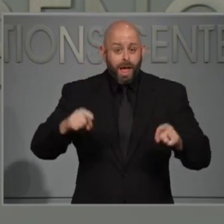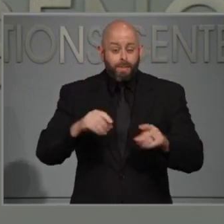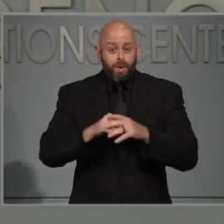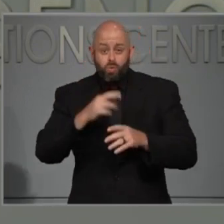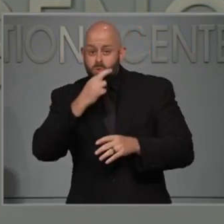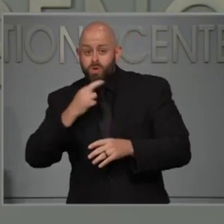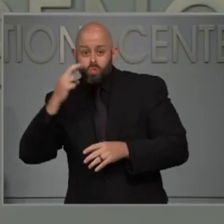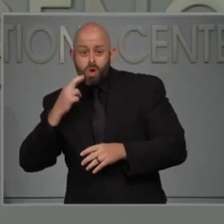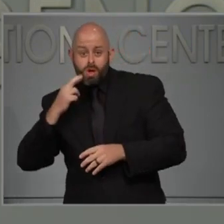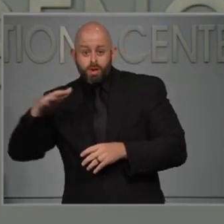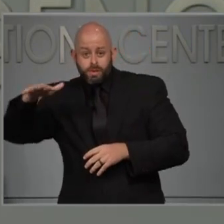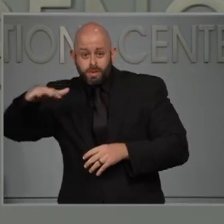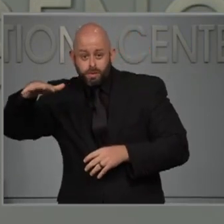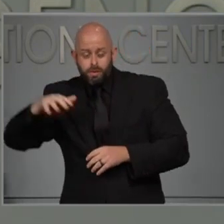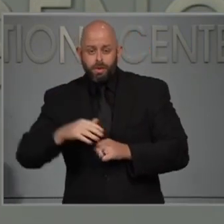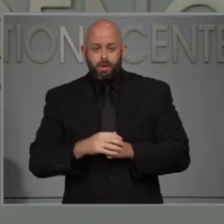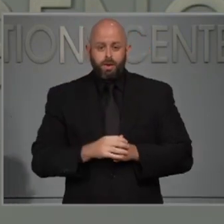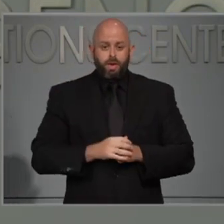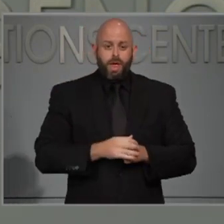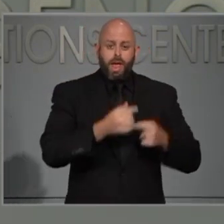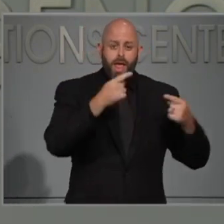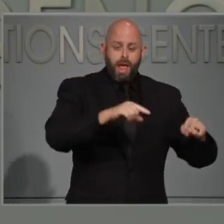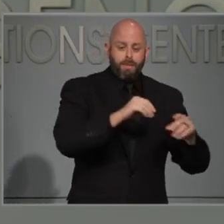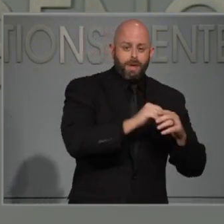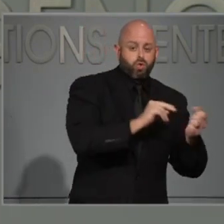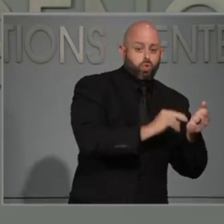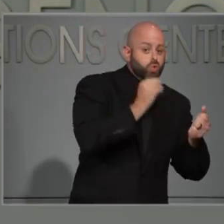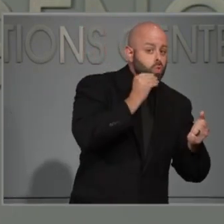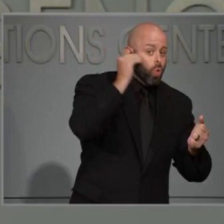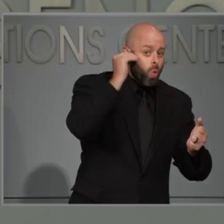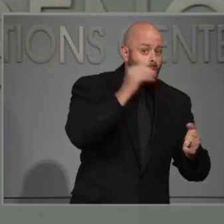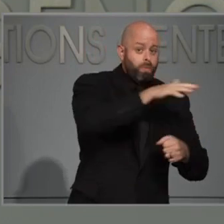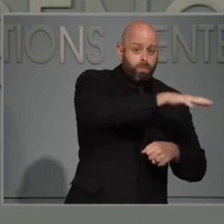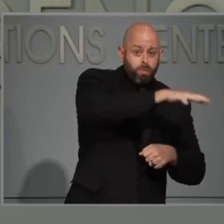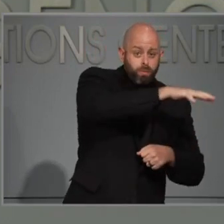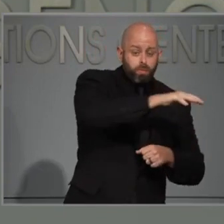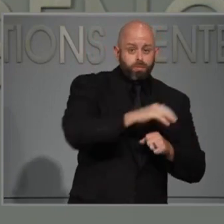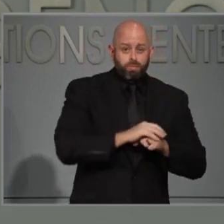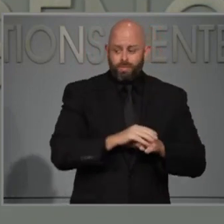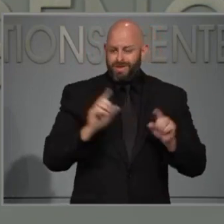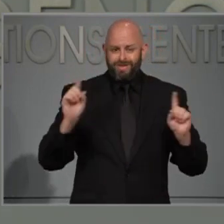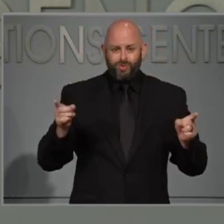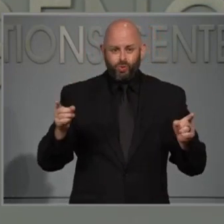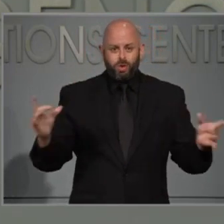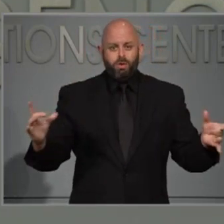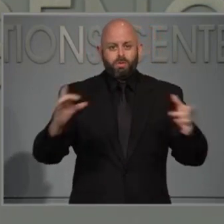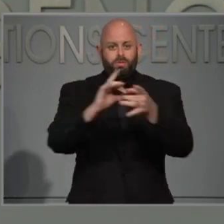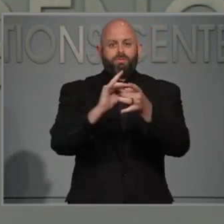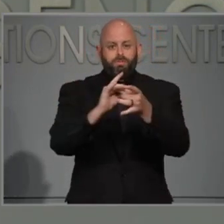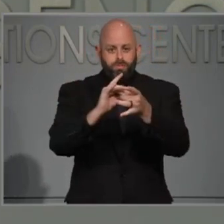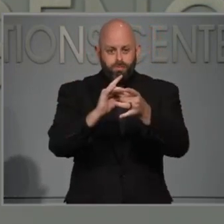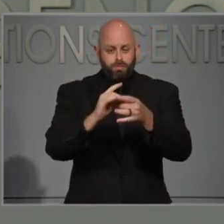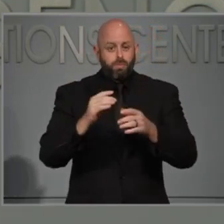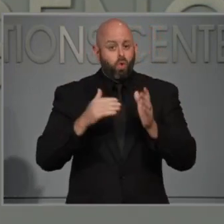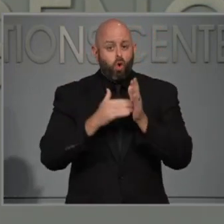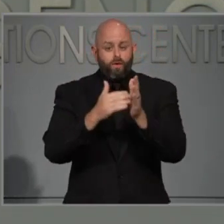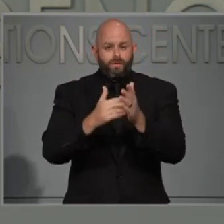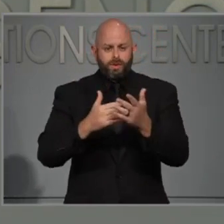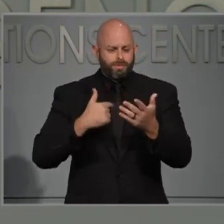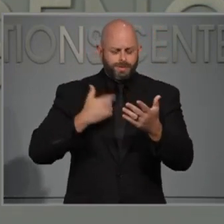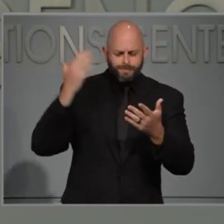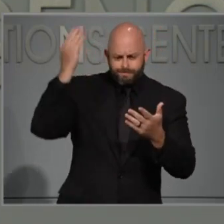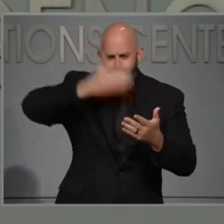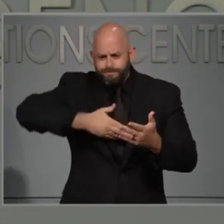-term care settings. We often can't see those dots, right, because the virus is so tiny, but when we have more virus circulating in our